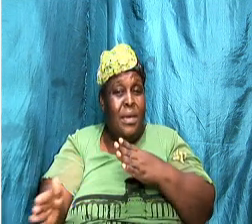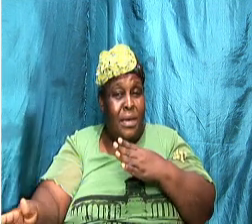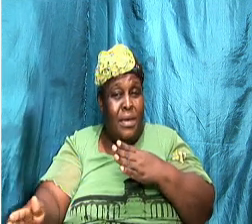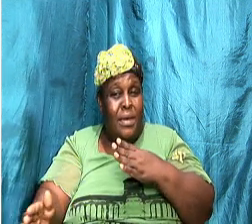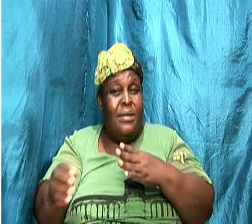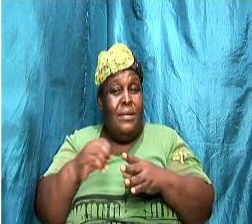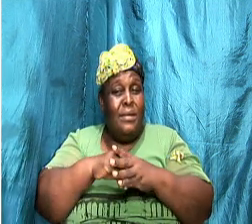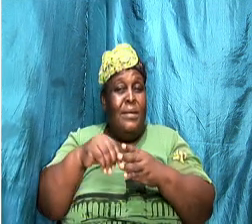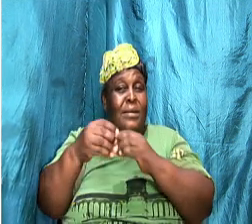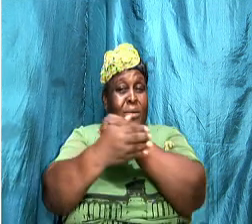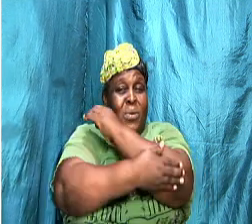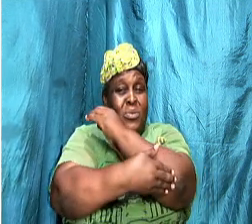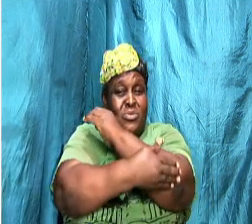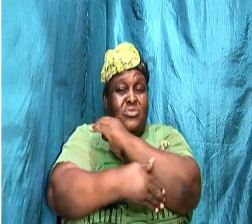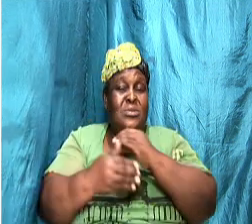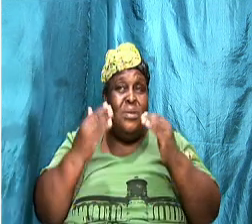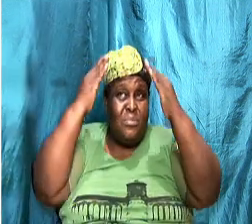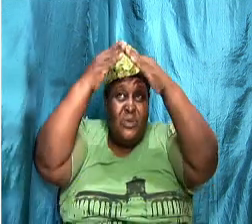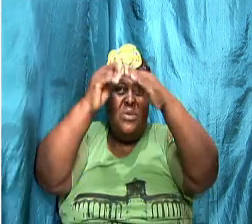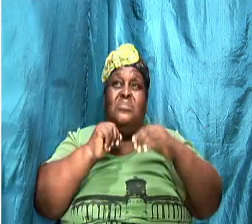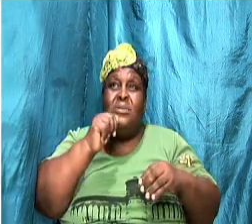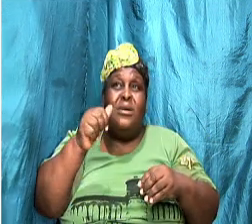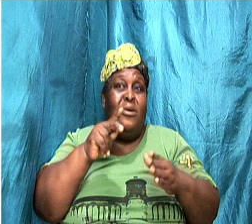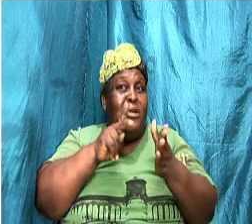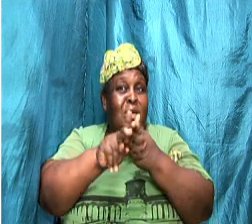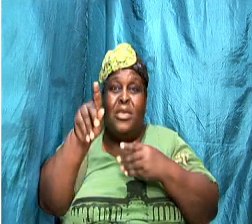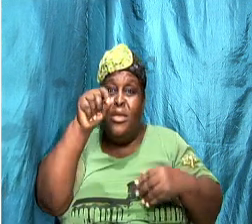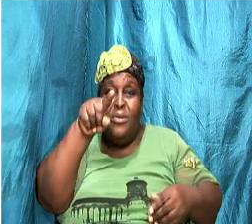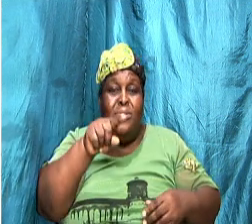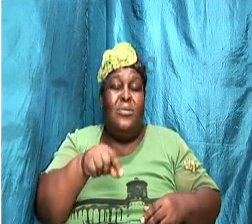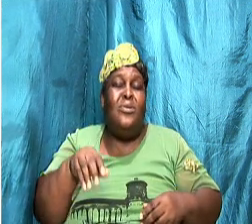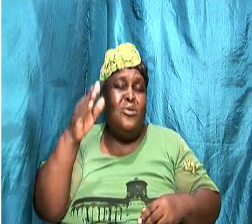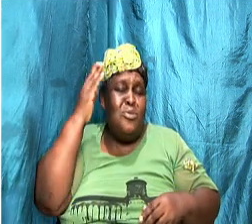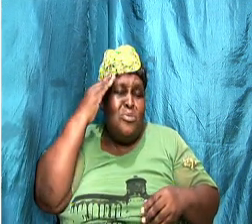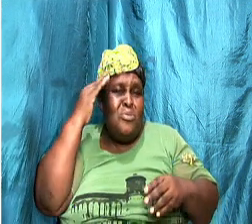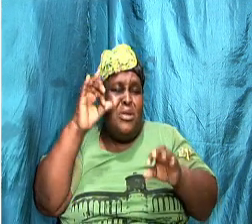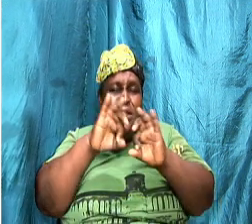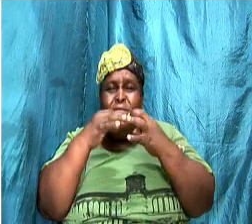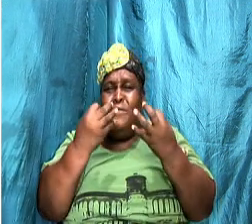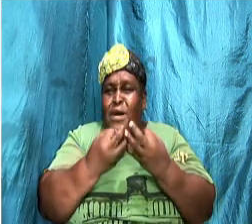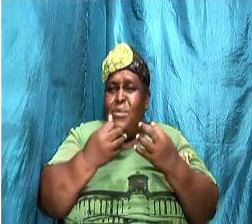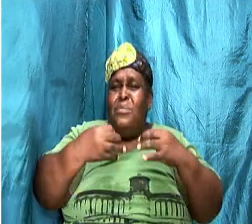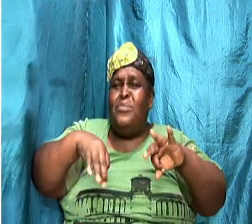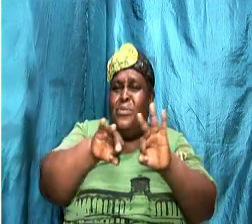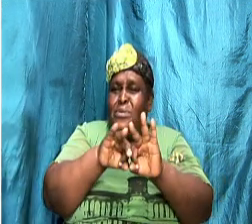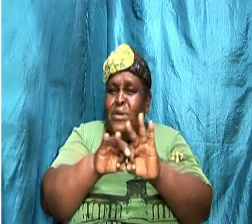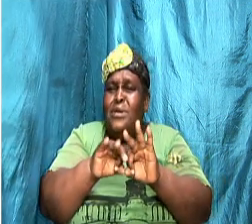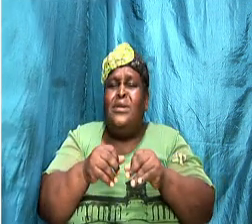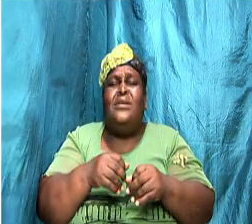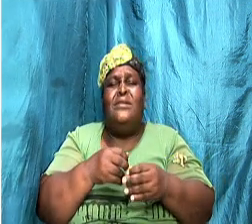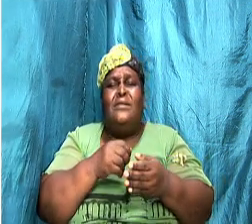because we know that the family time is important we know that the family need this time to ban